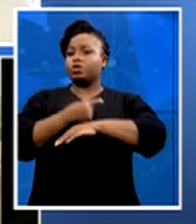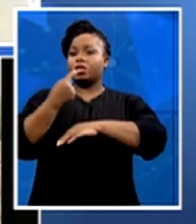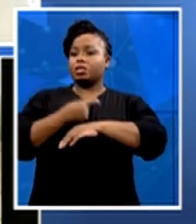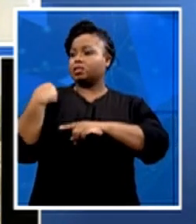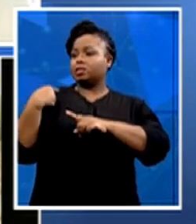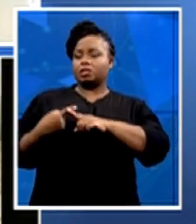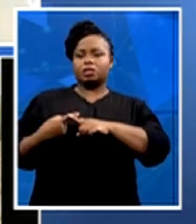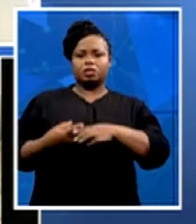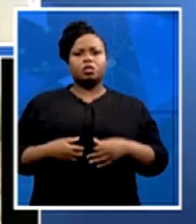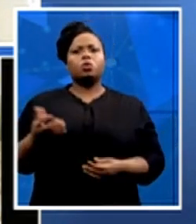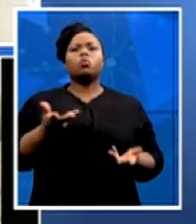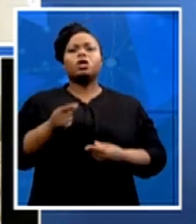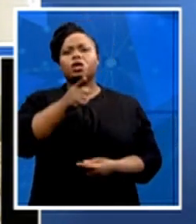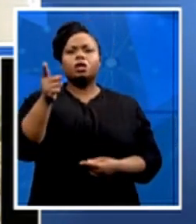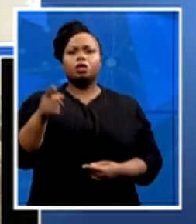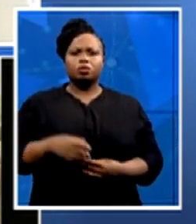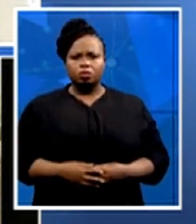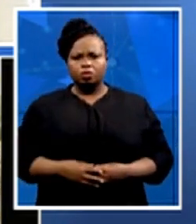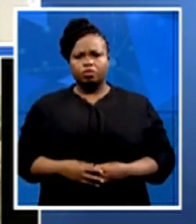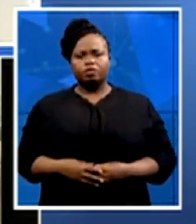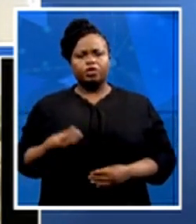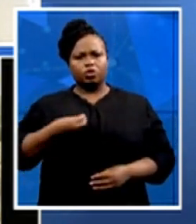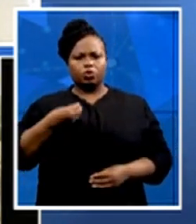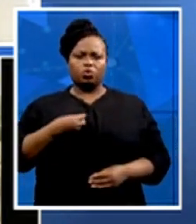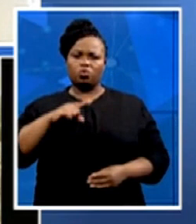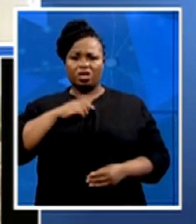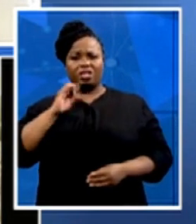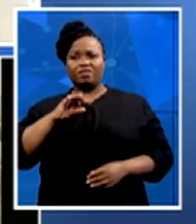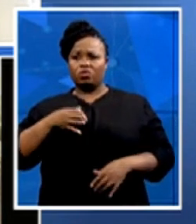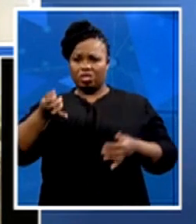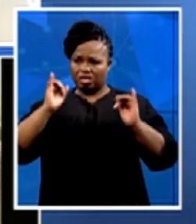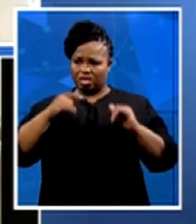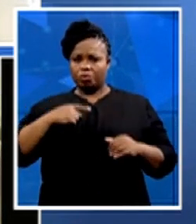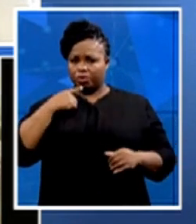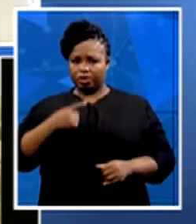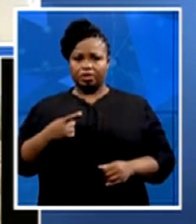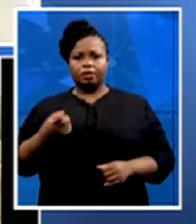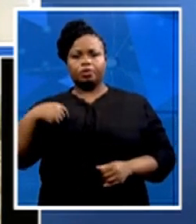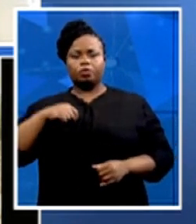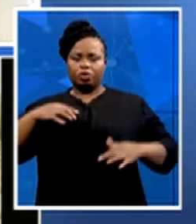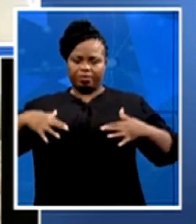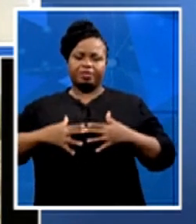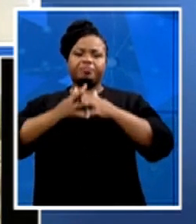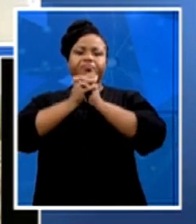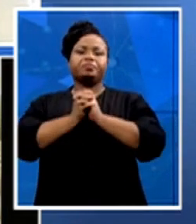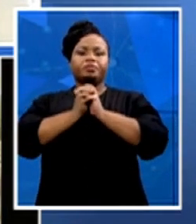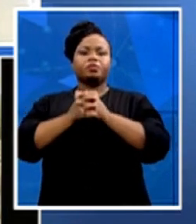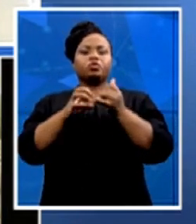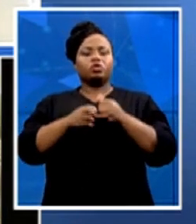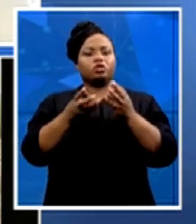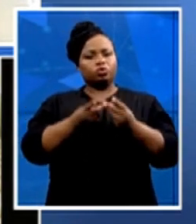if they are serious in terms of saying, let's speak in one voice, let's address these issues in one voice? So in